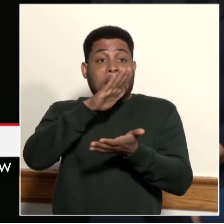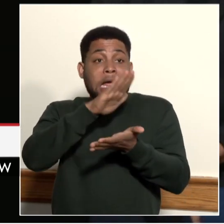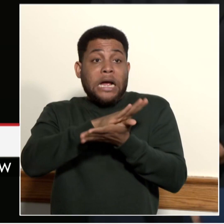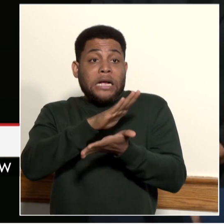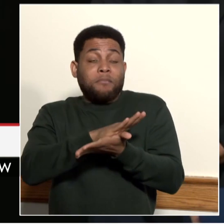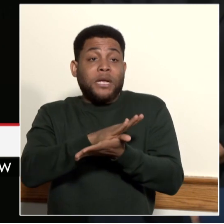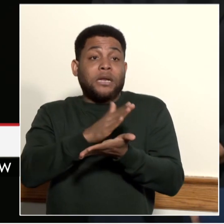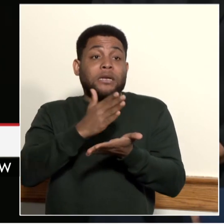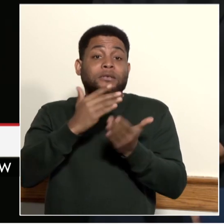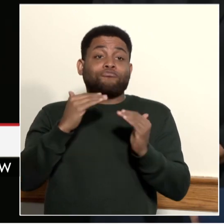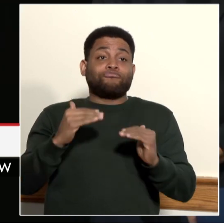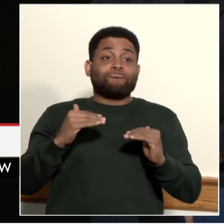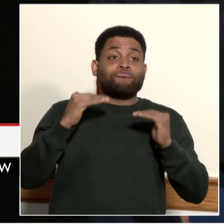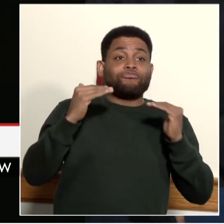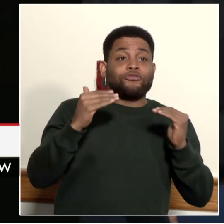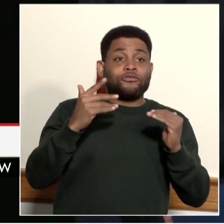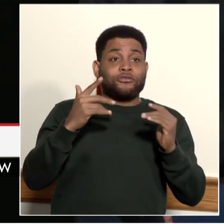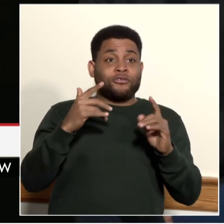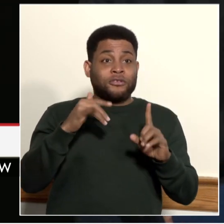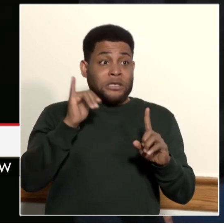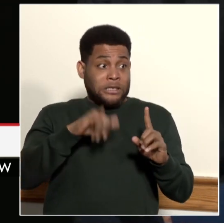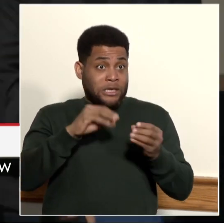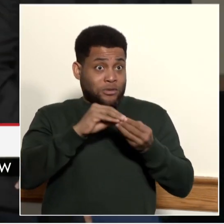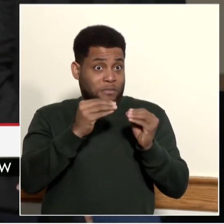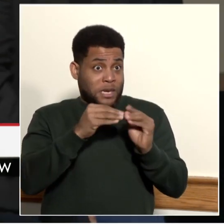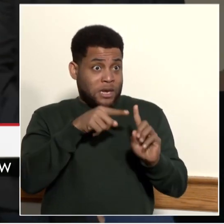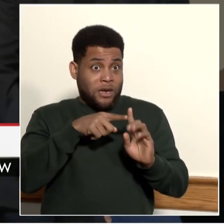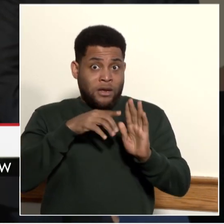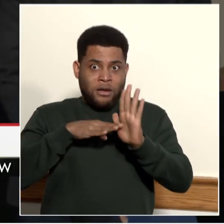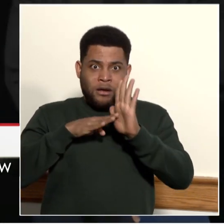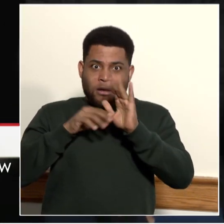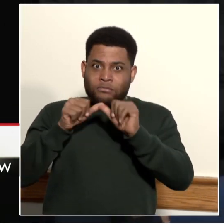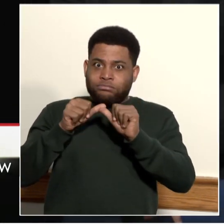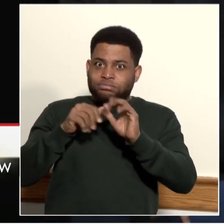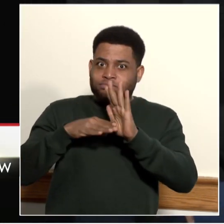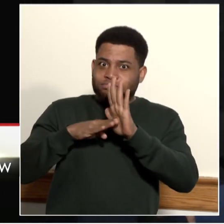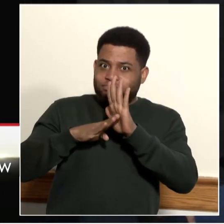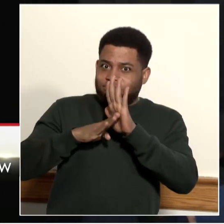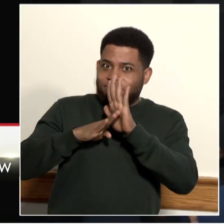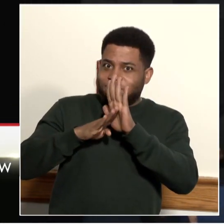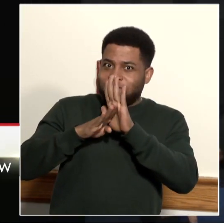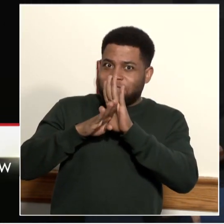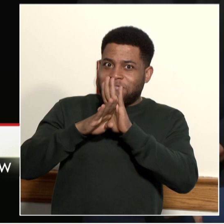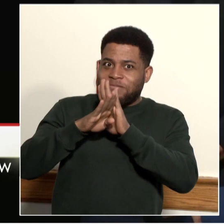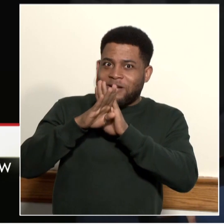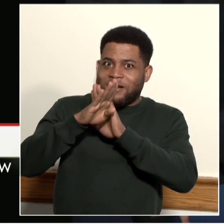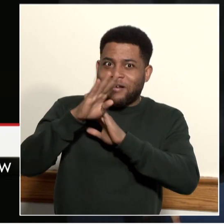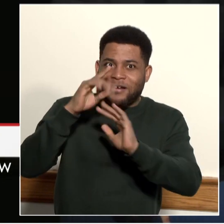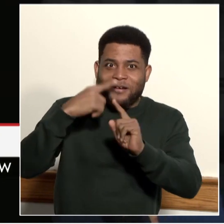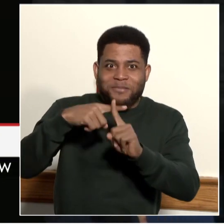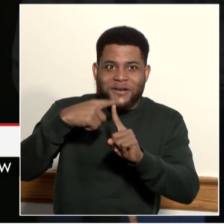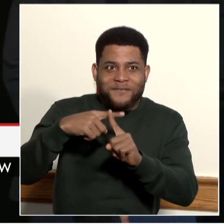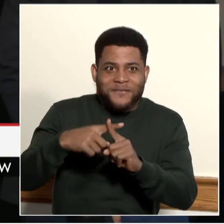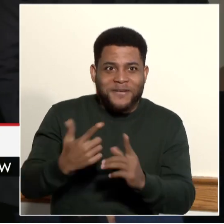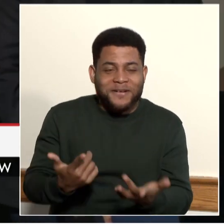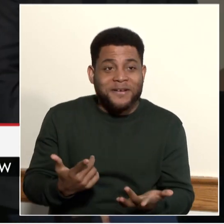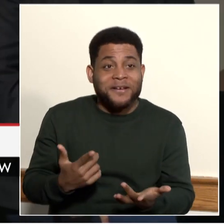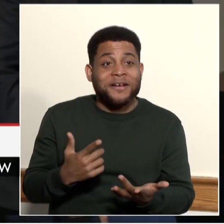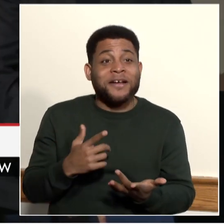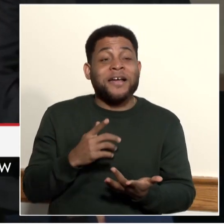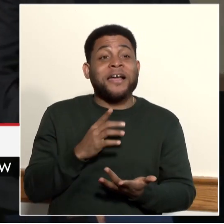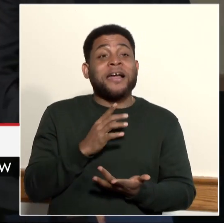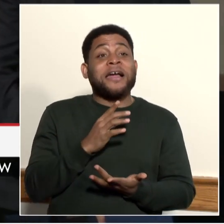And those numbers are looking up. The chancellor also briefed me on your middle-of-the-year attendance.